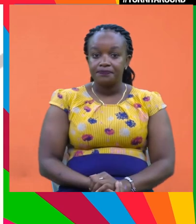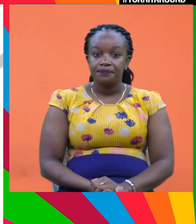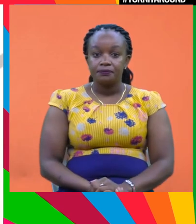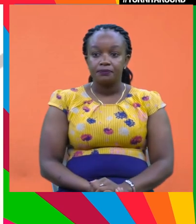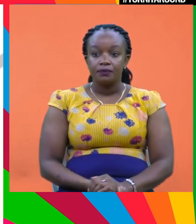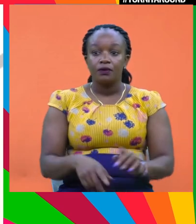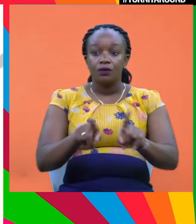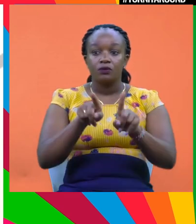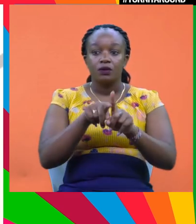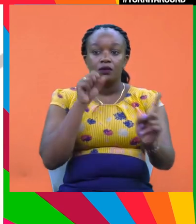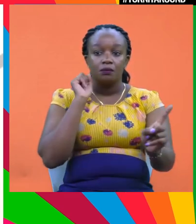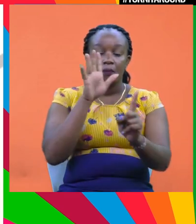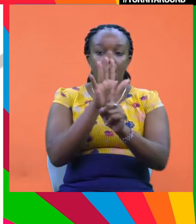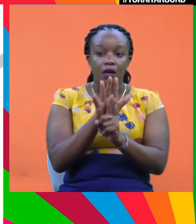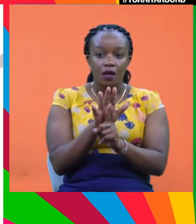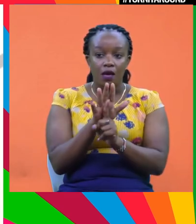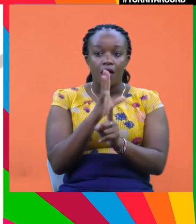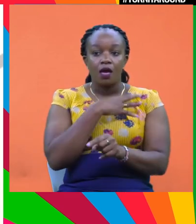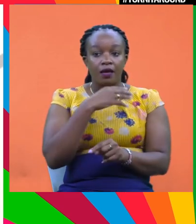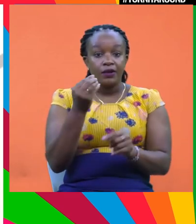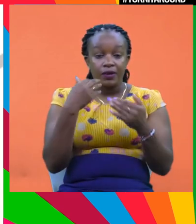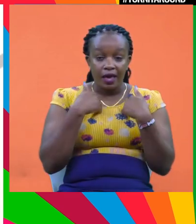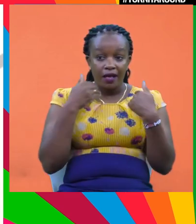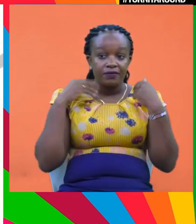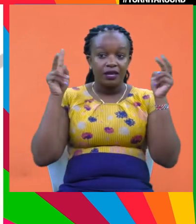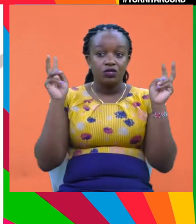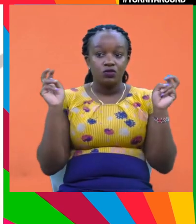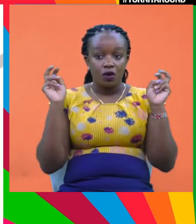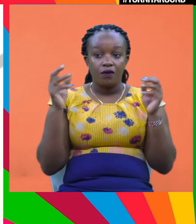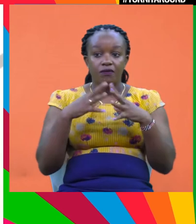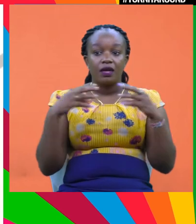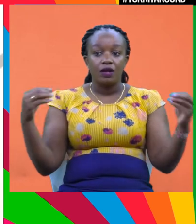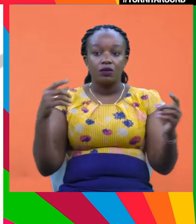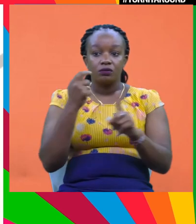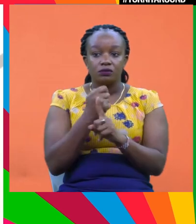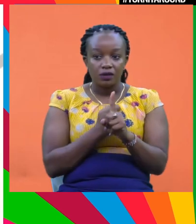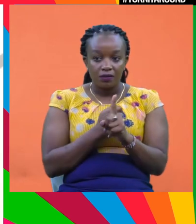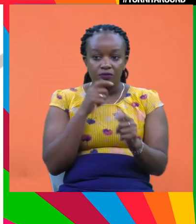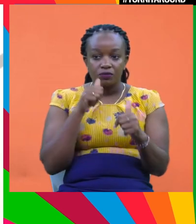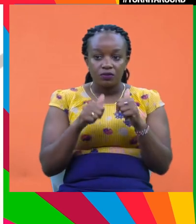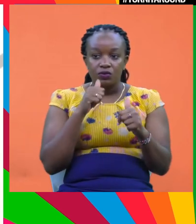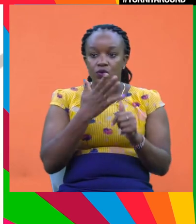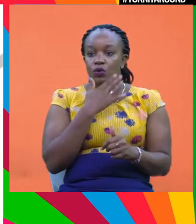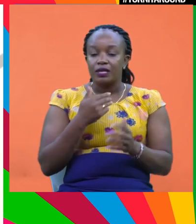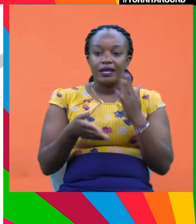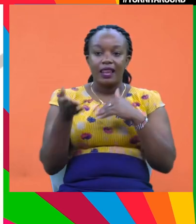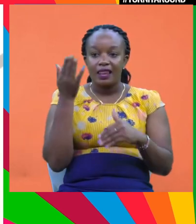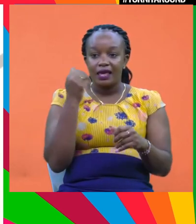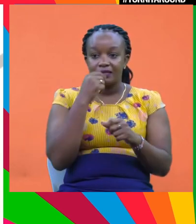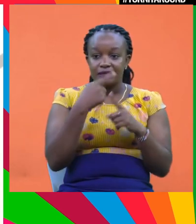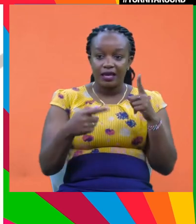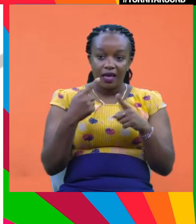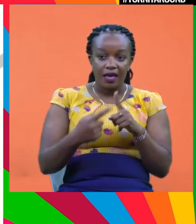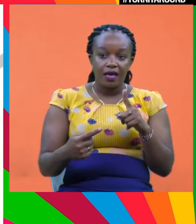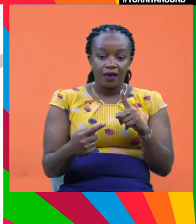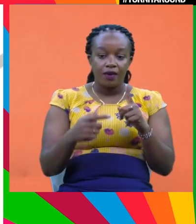thing, but it's also a practical thing. And there has been, there is an initiative at the Long-Term Stock Exchange, actually, that launched last year in